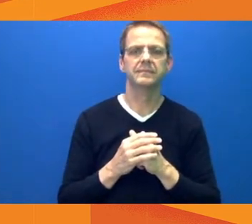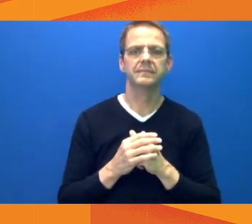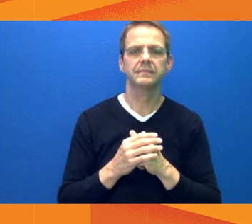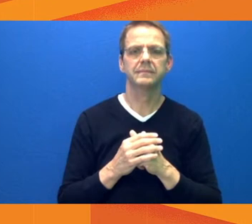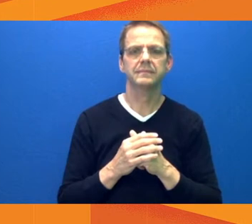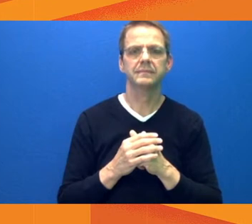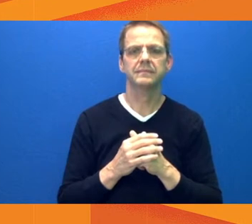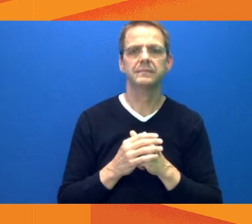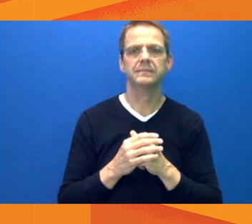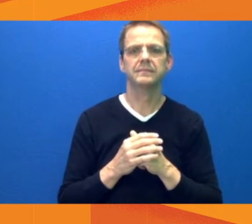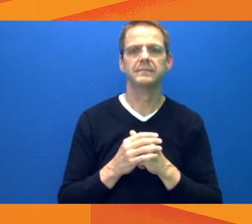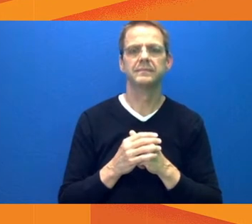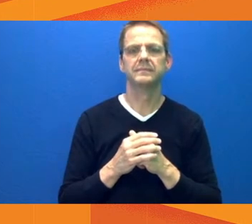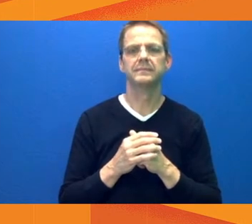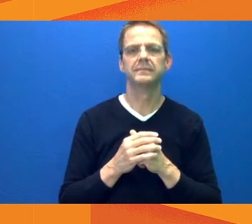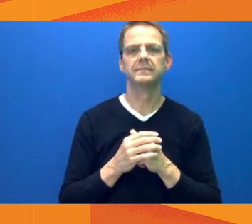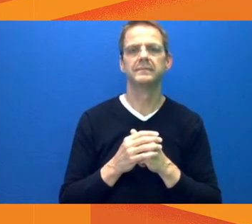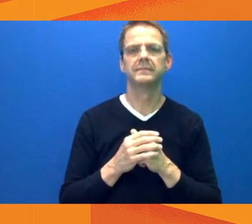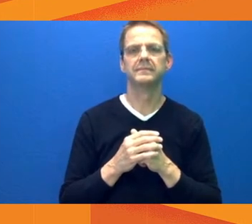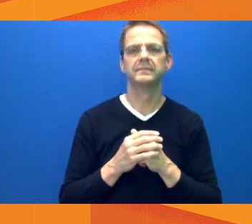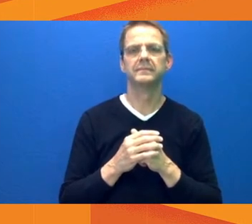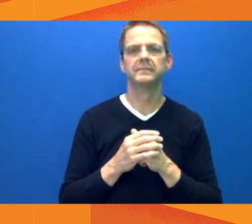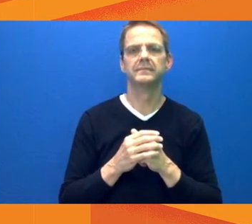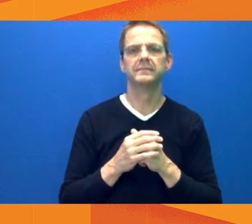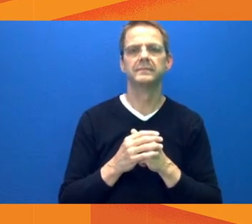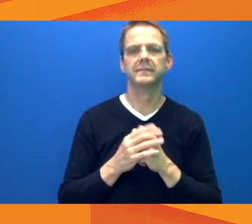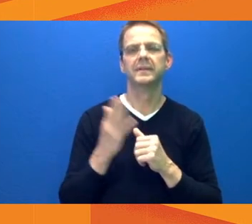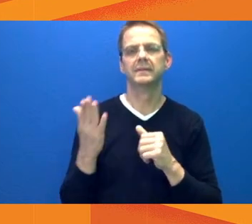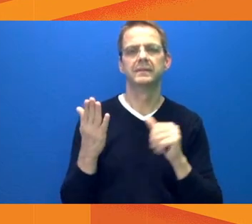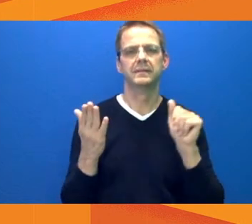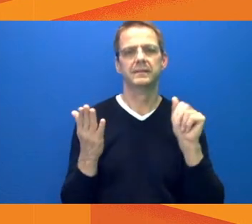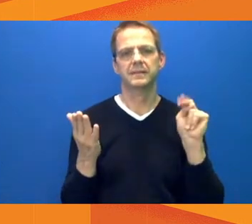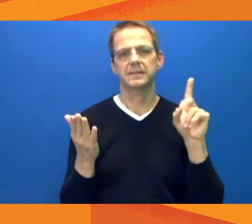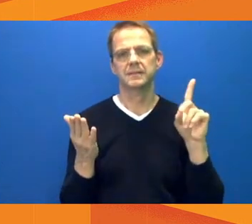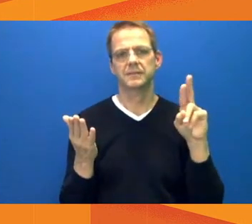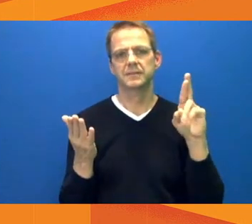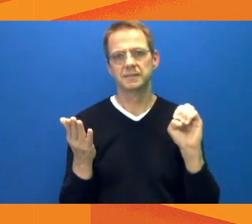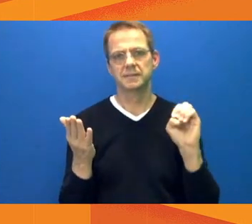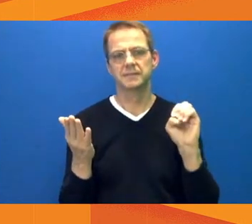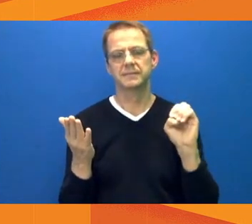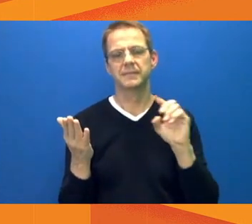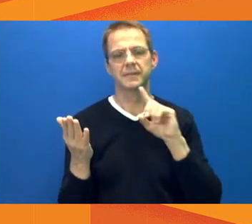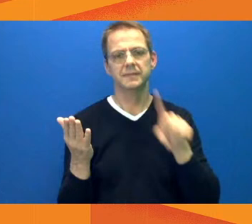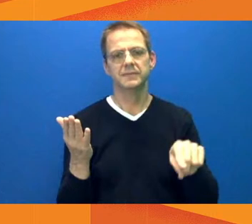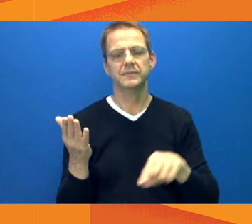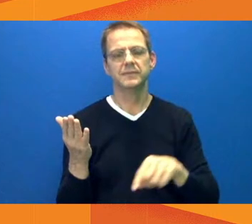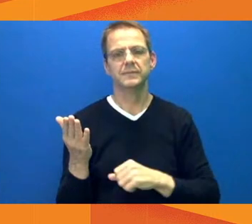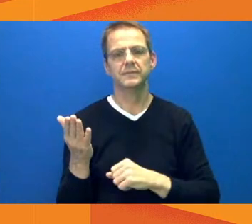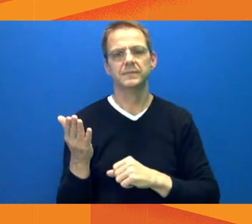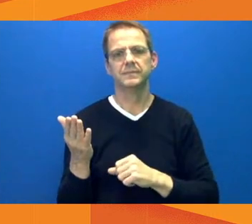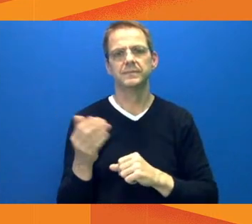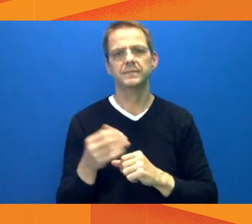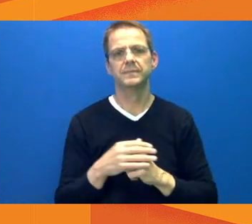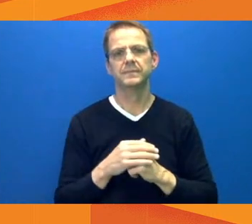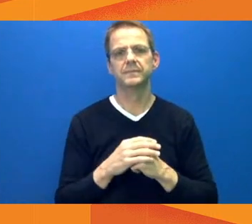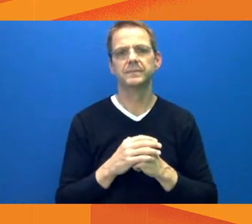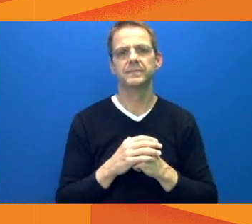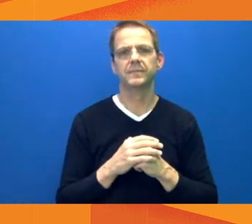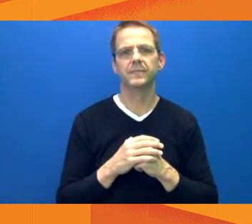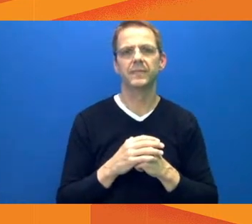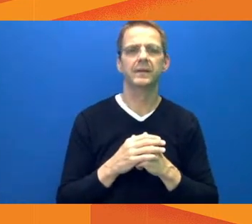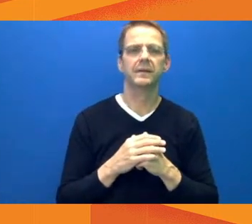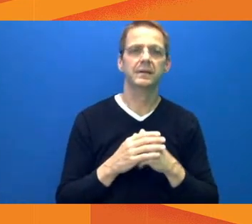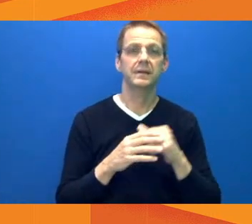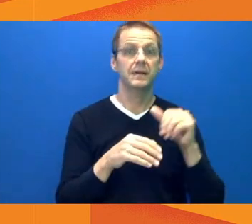I can just start by saying that I think that one of the significant things that the province has done is change the fines for